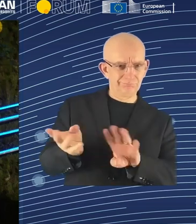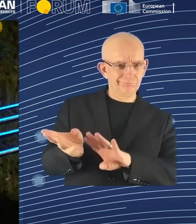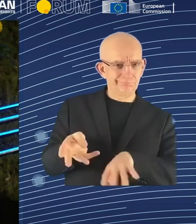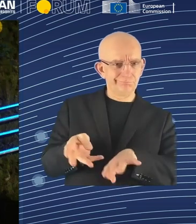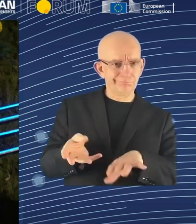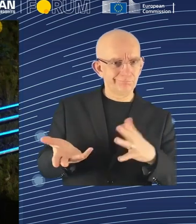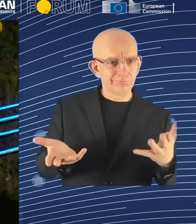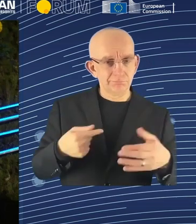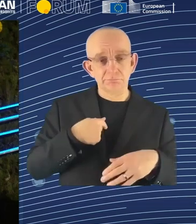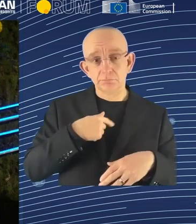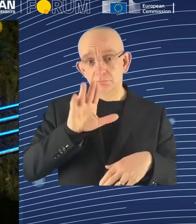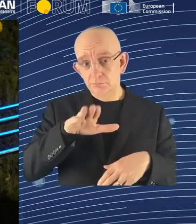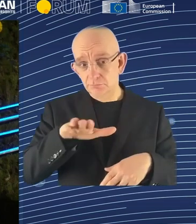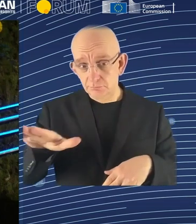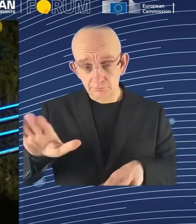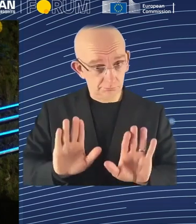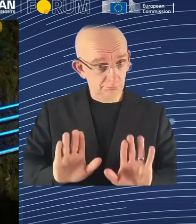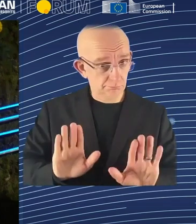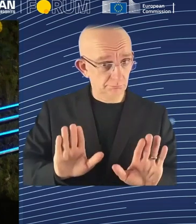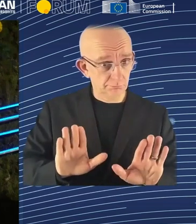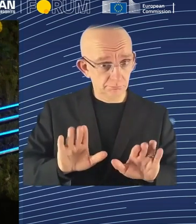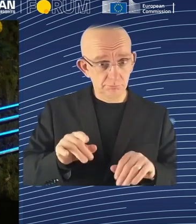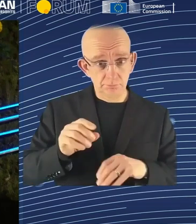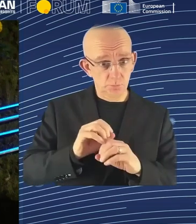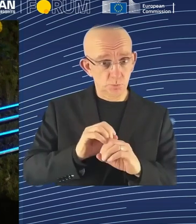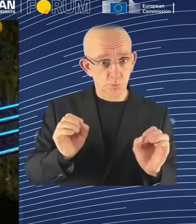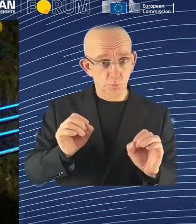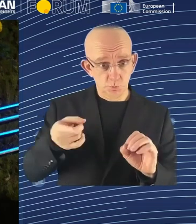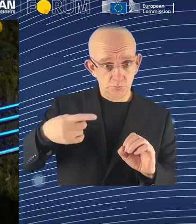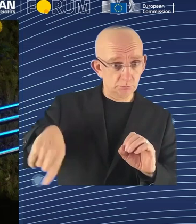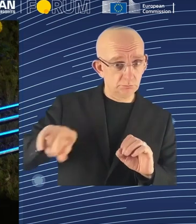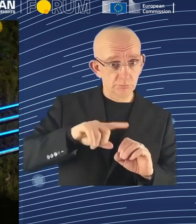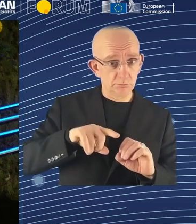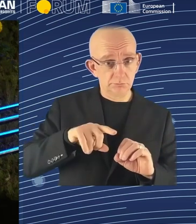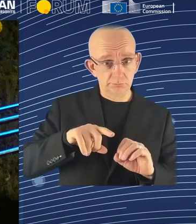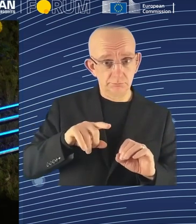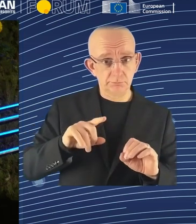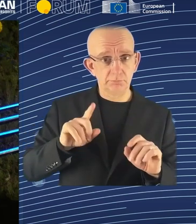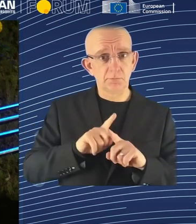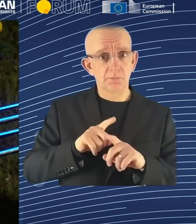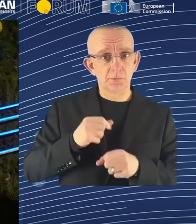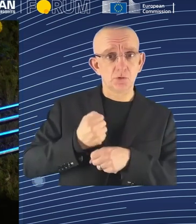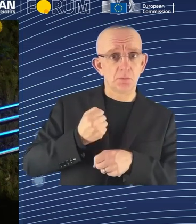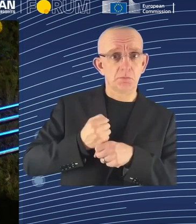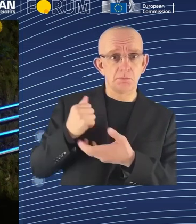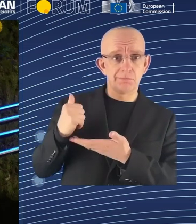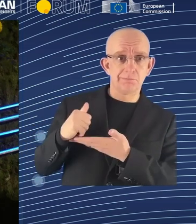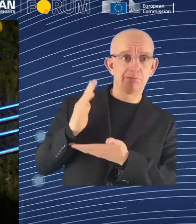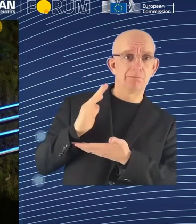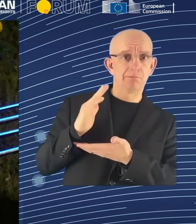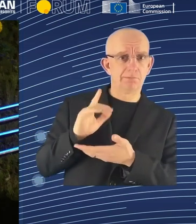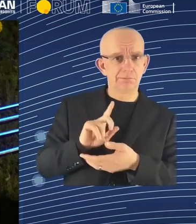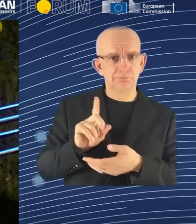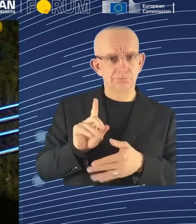lose the job. He actually has maybe, it is very